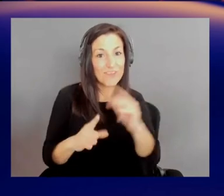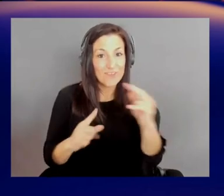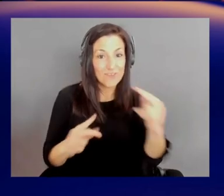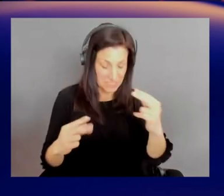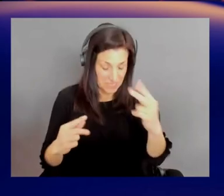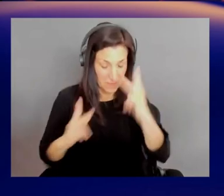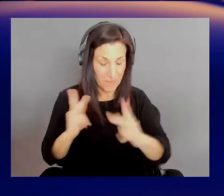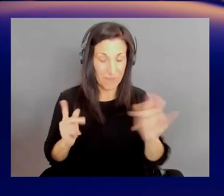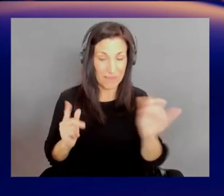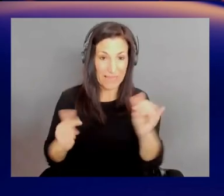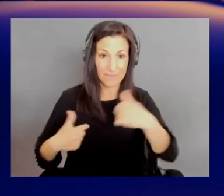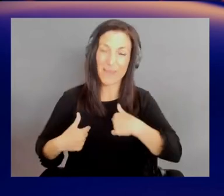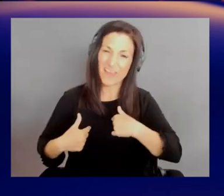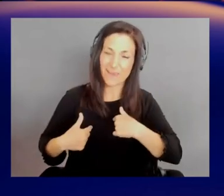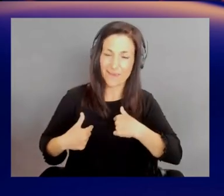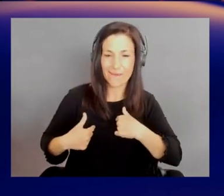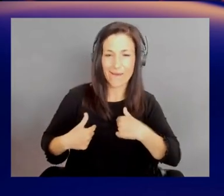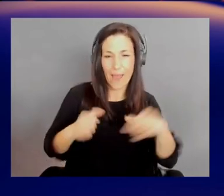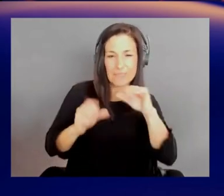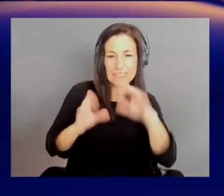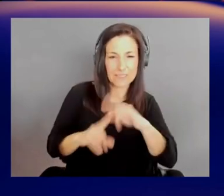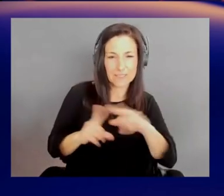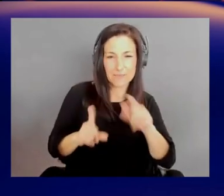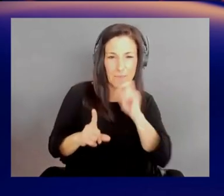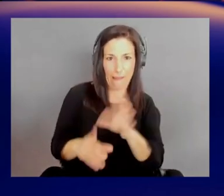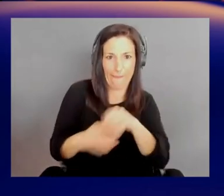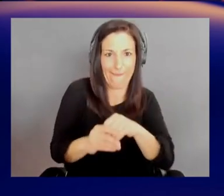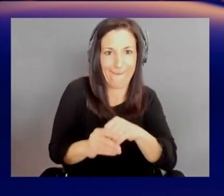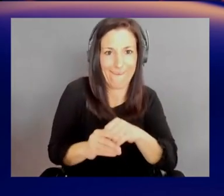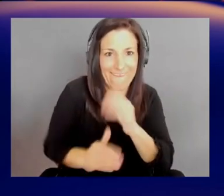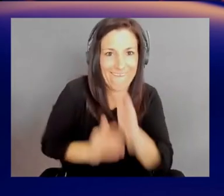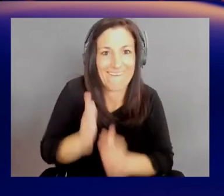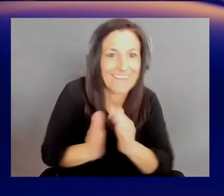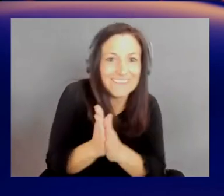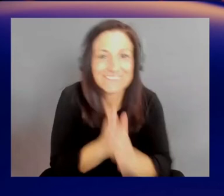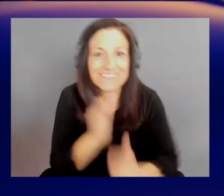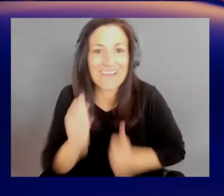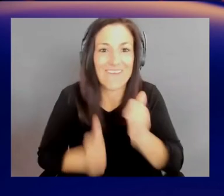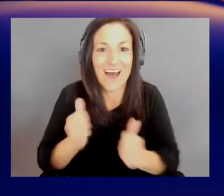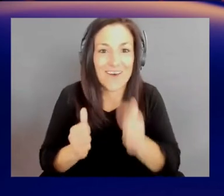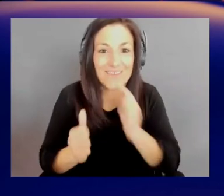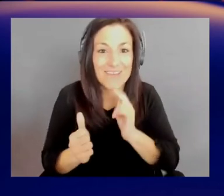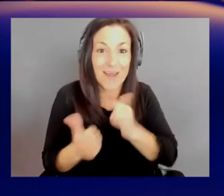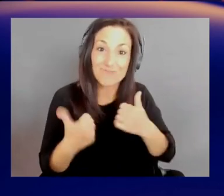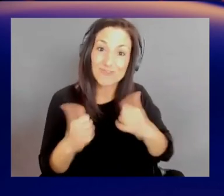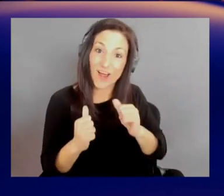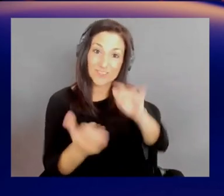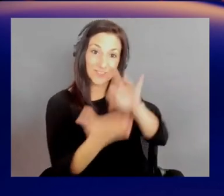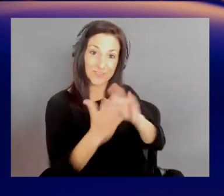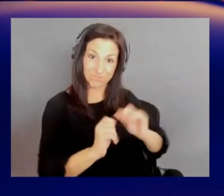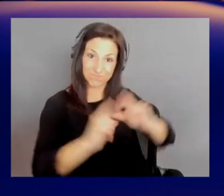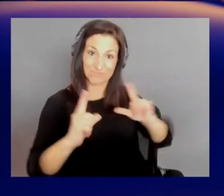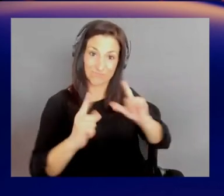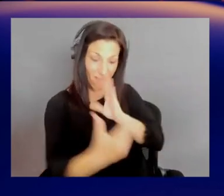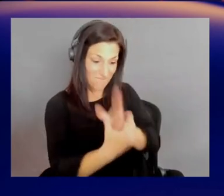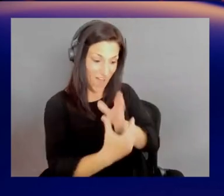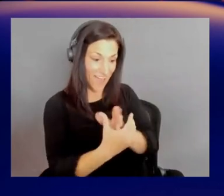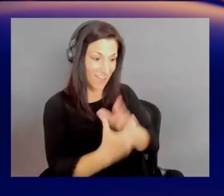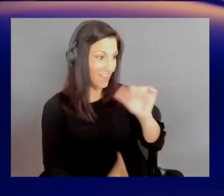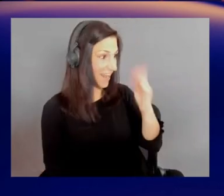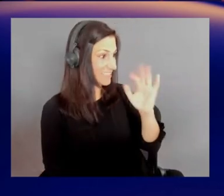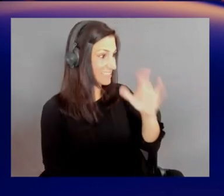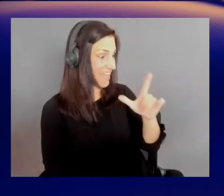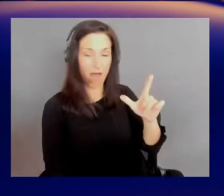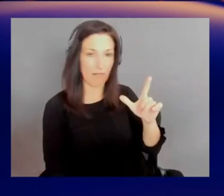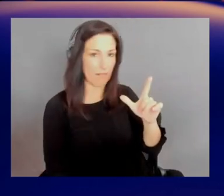by training, trying to open the file up in Excel and it's not going to work. Right? Excel breaks after like 6,000 rows. And so what we're